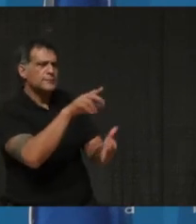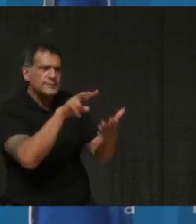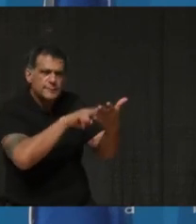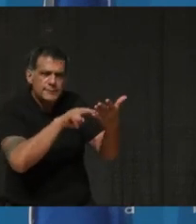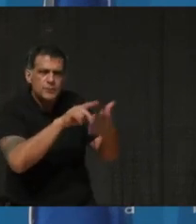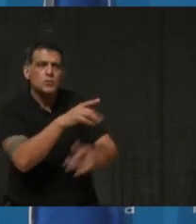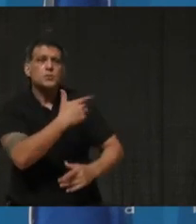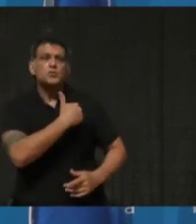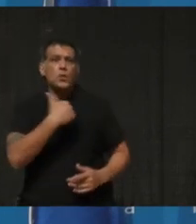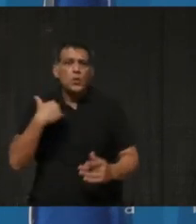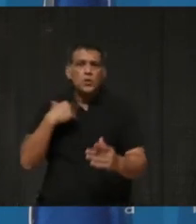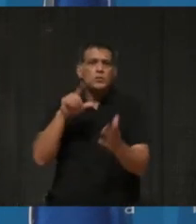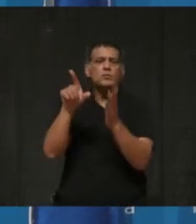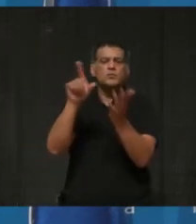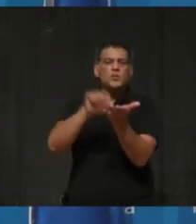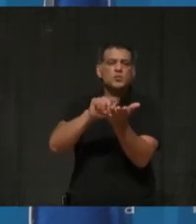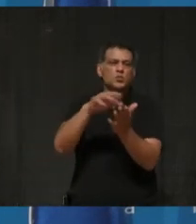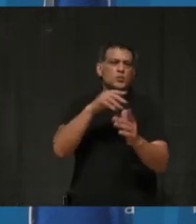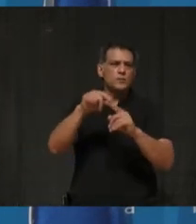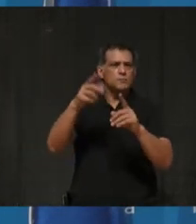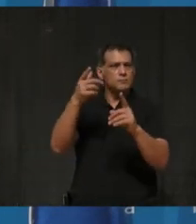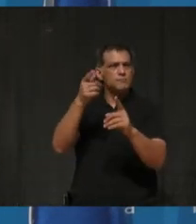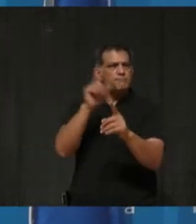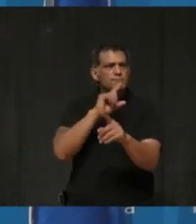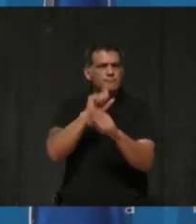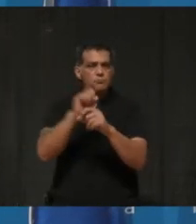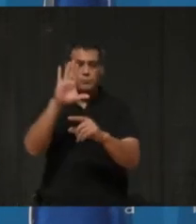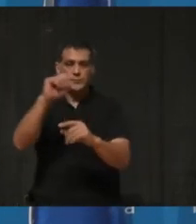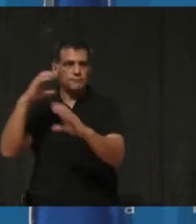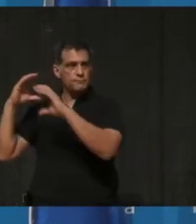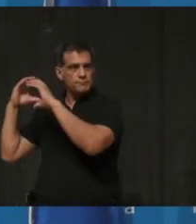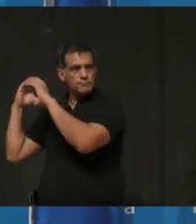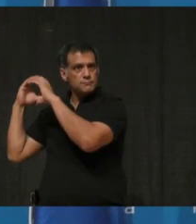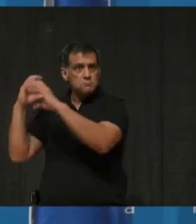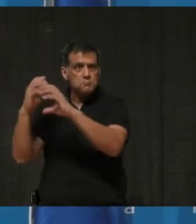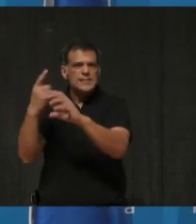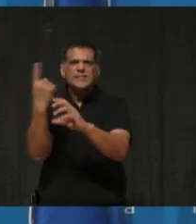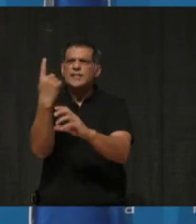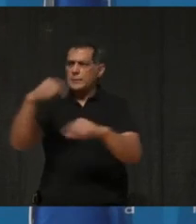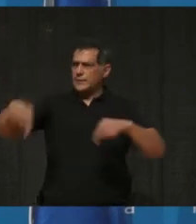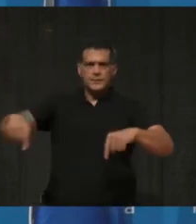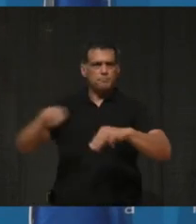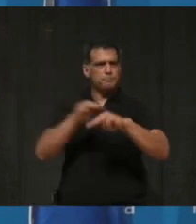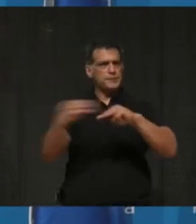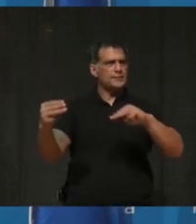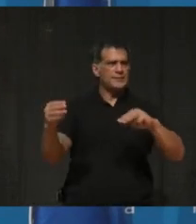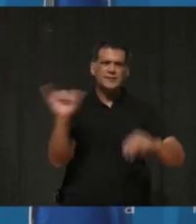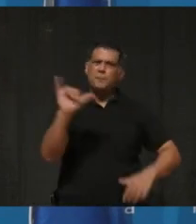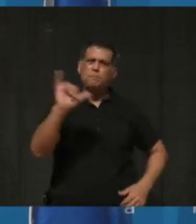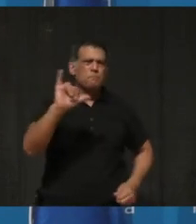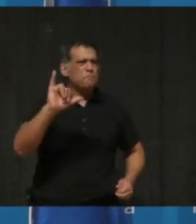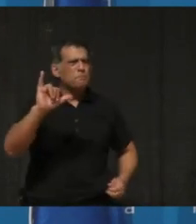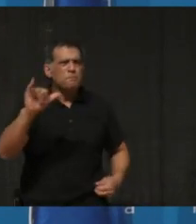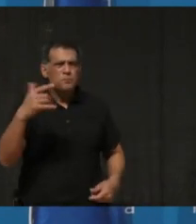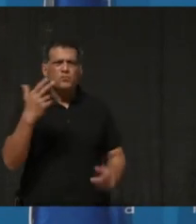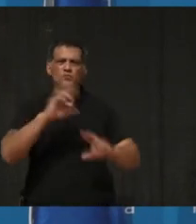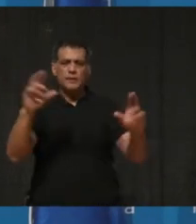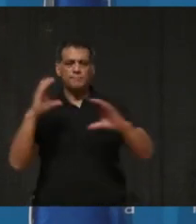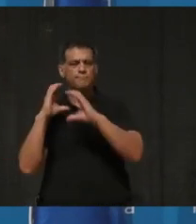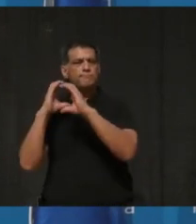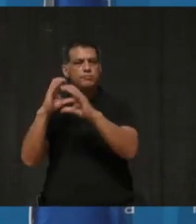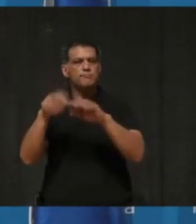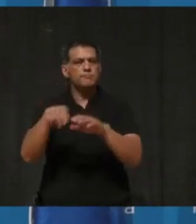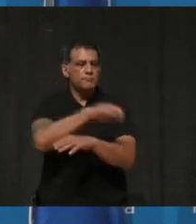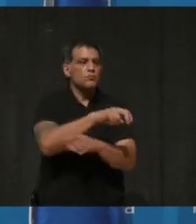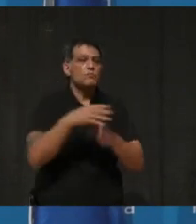newspaper that the pilot had been undertaken and I'd be very hopeful that something like that could be done in Mississauga so that we can bring the vaccine to